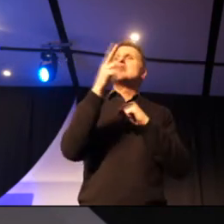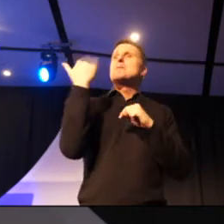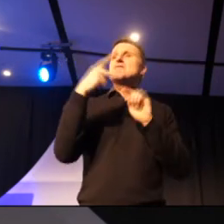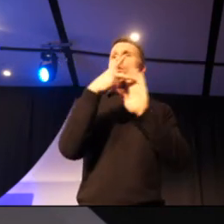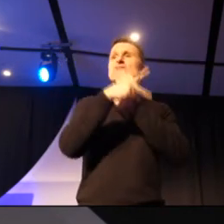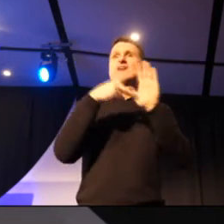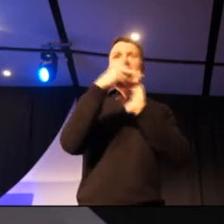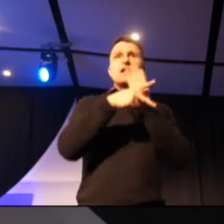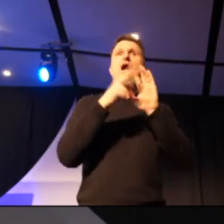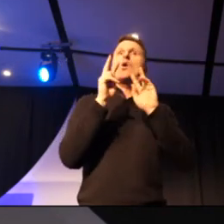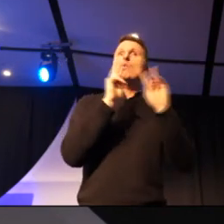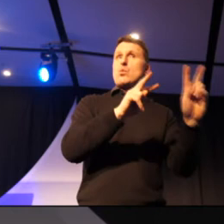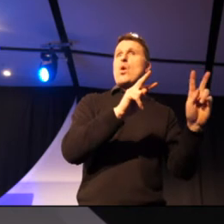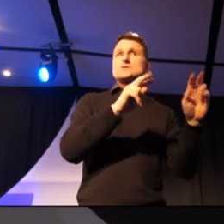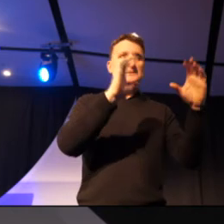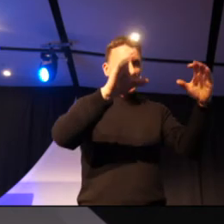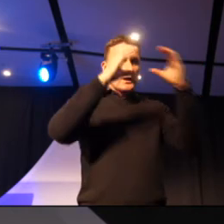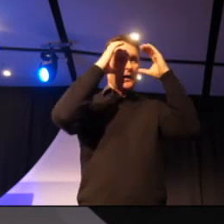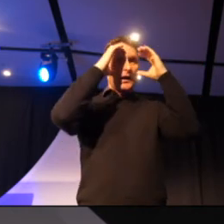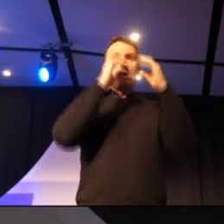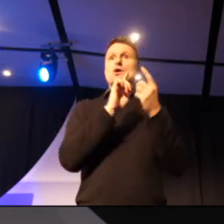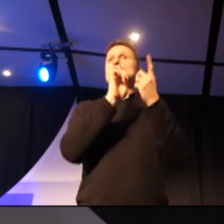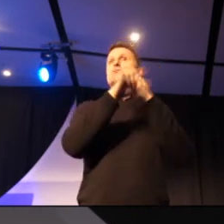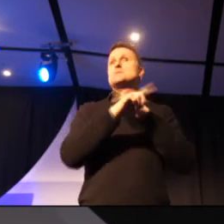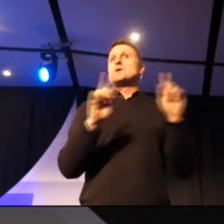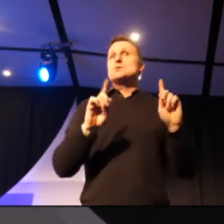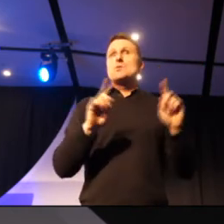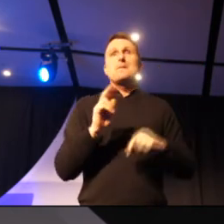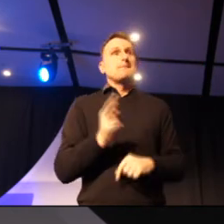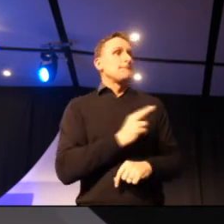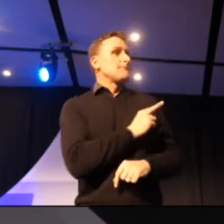just watched in our very first school that we talked to this year. So enjoy.